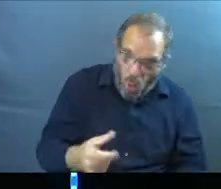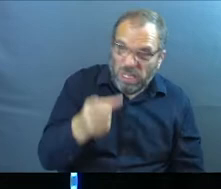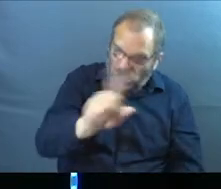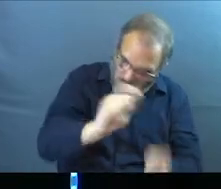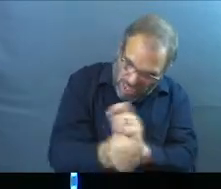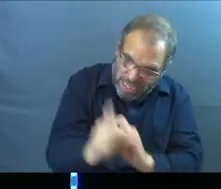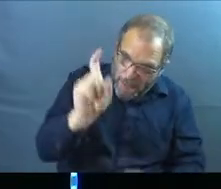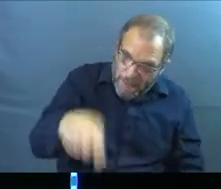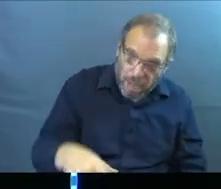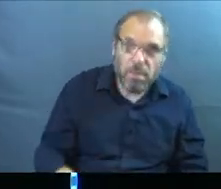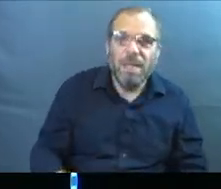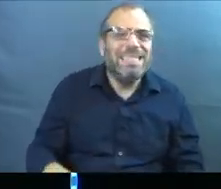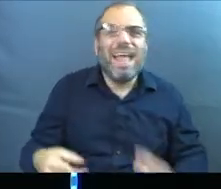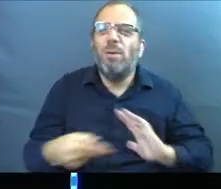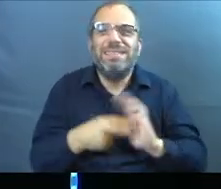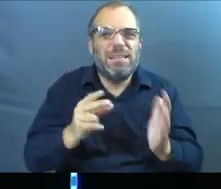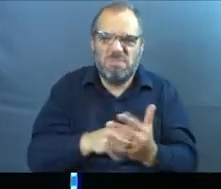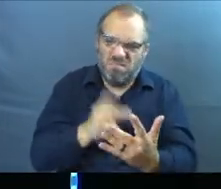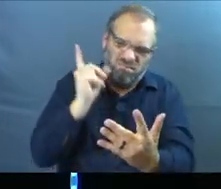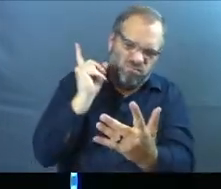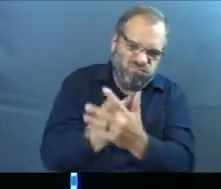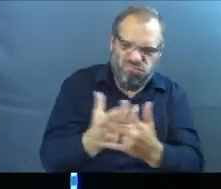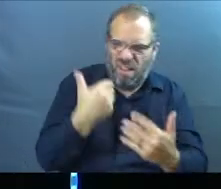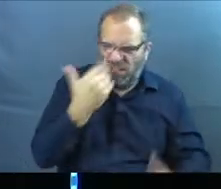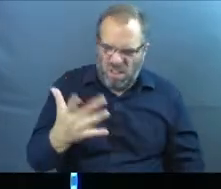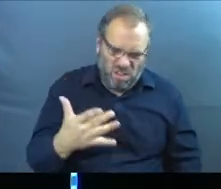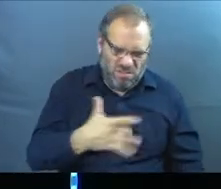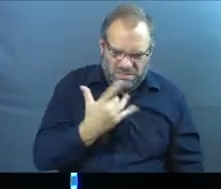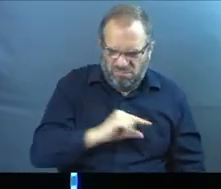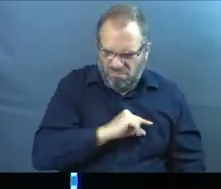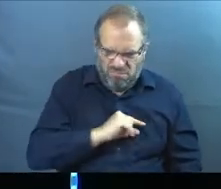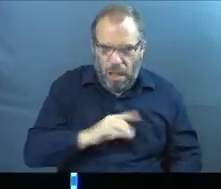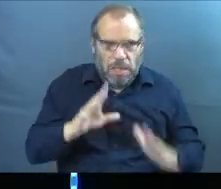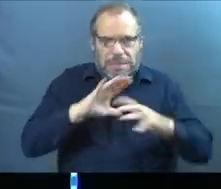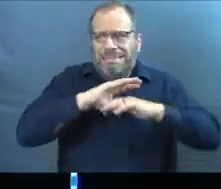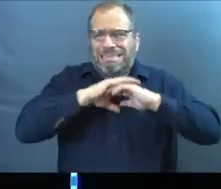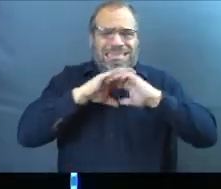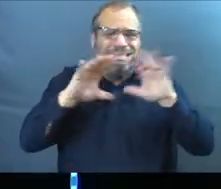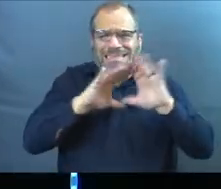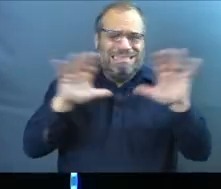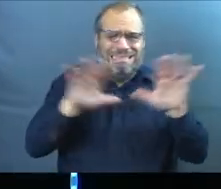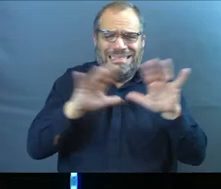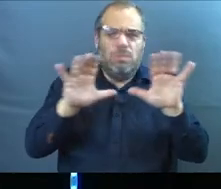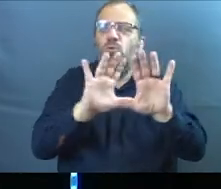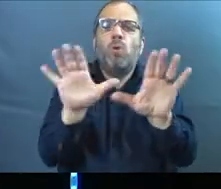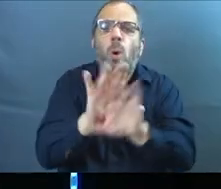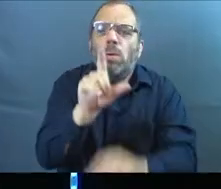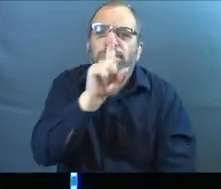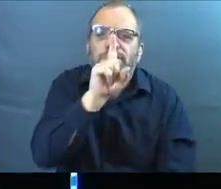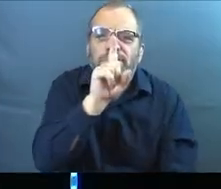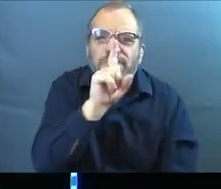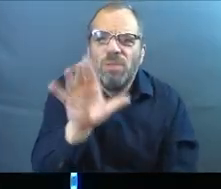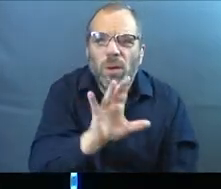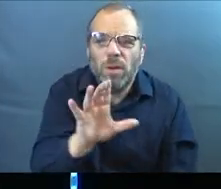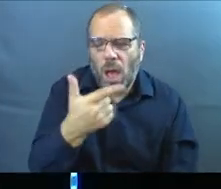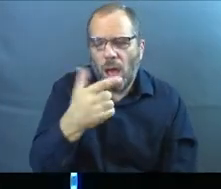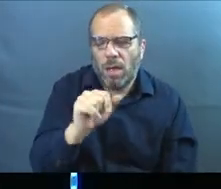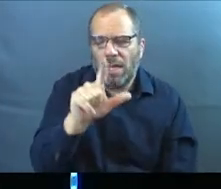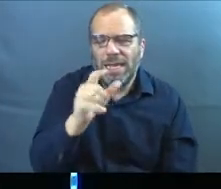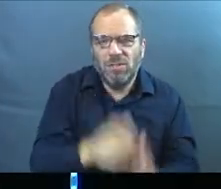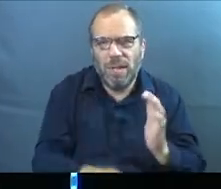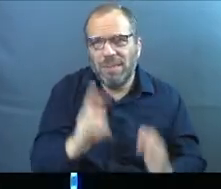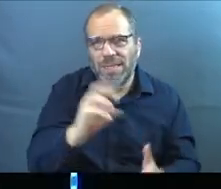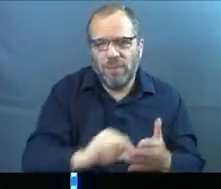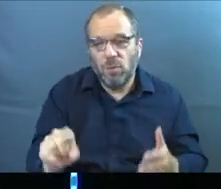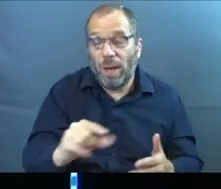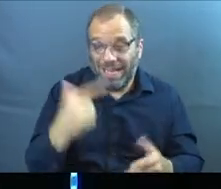change, right? And it does not mean that they shame us or make us feel guilty and break us down and treat us terribly. It's not what we're looking for. Galatians 6.1